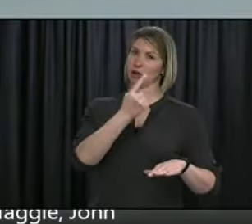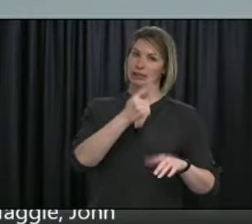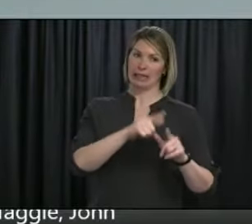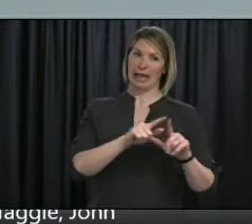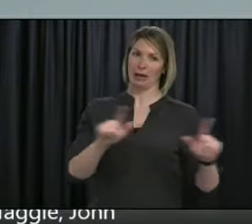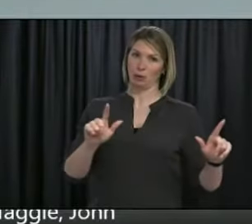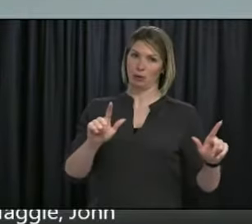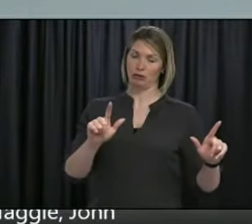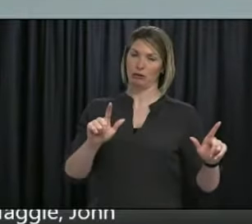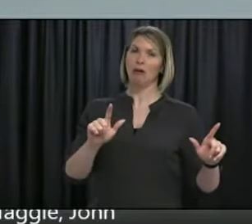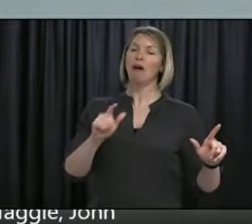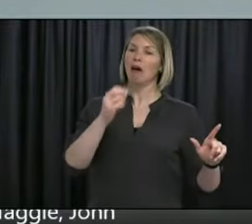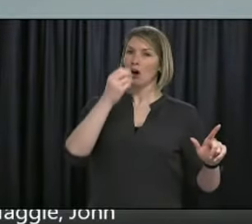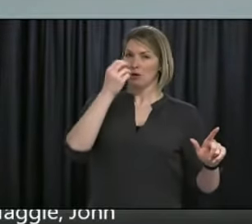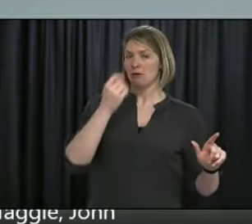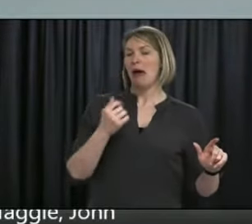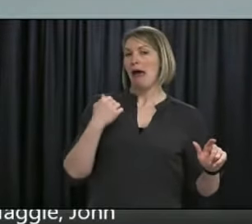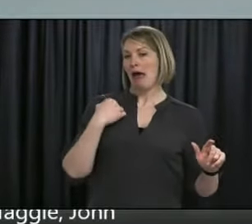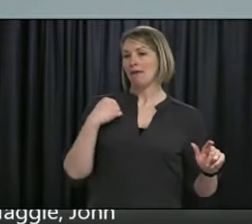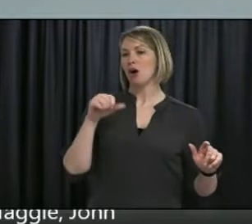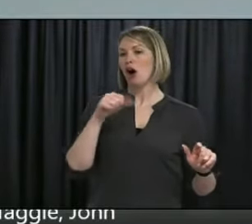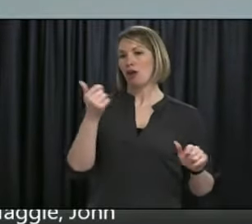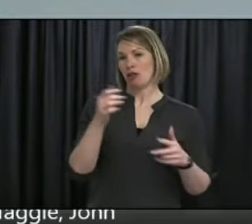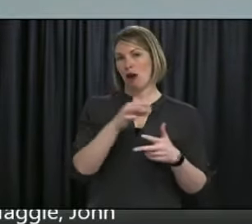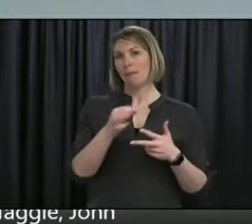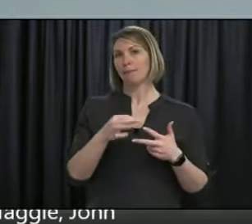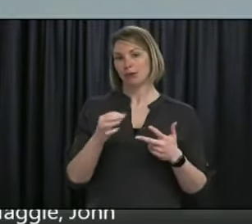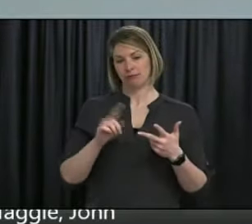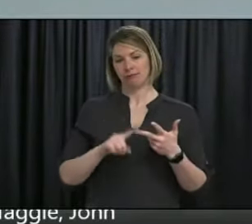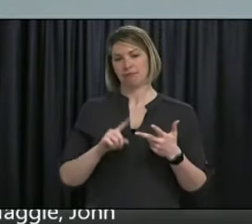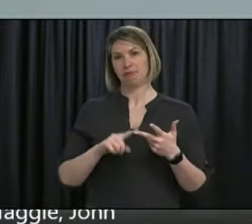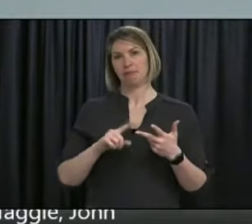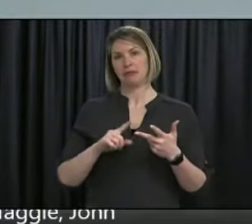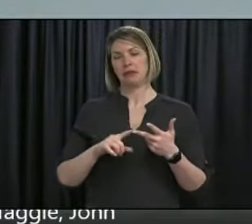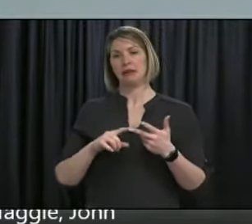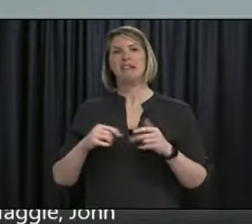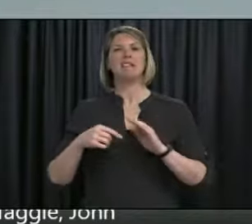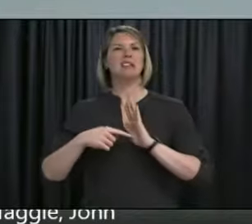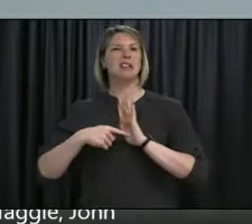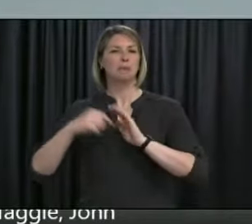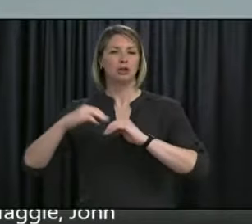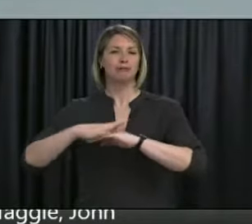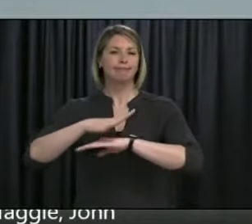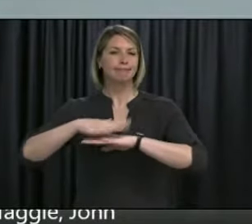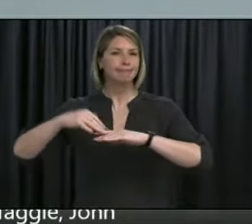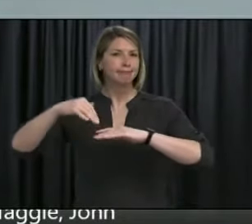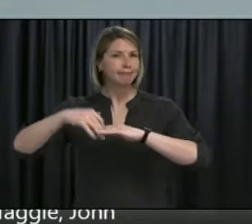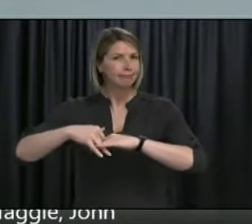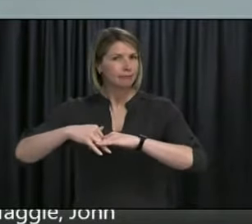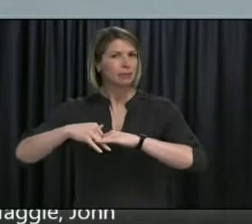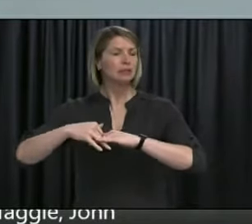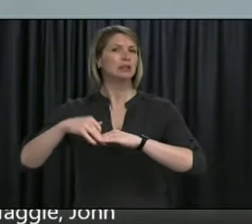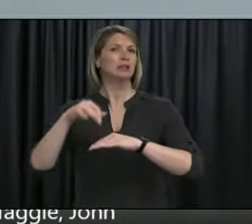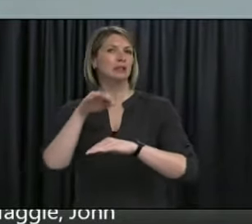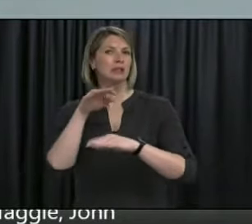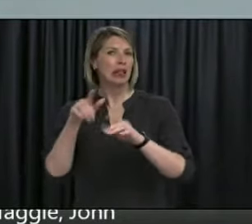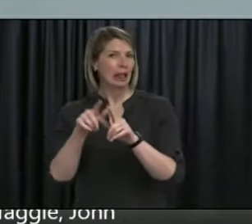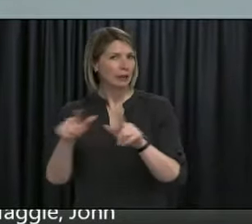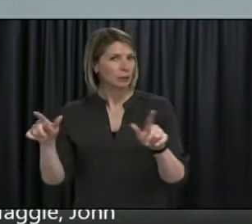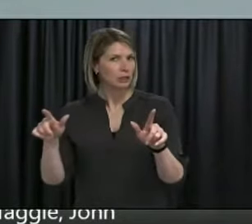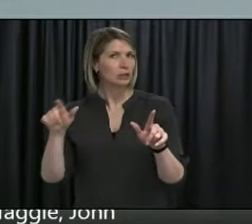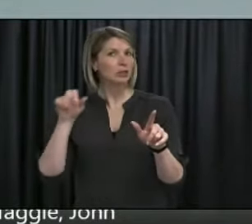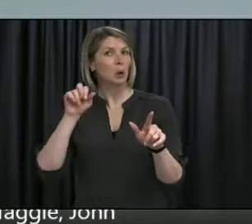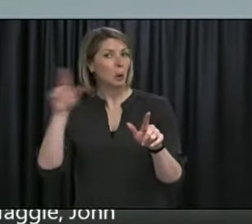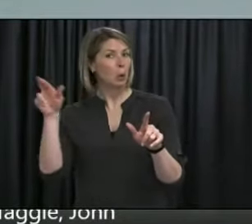residents and those from other countries who are first generation Canadians. So I would